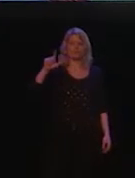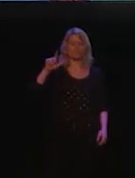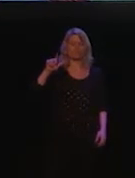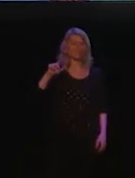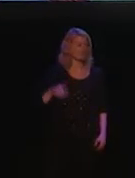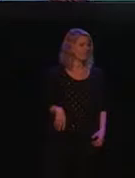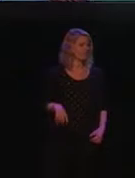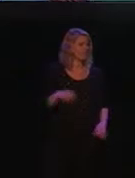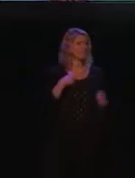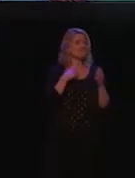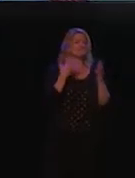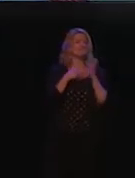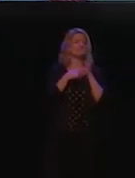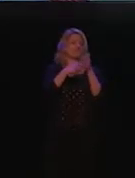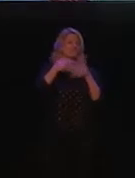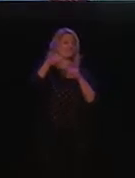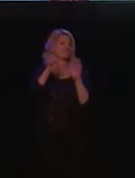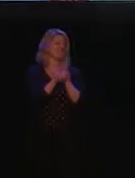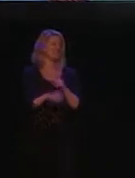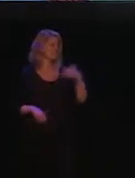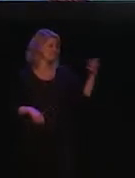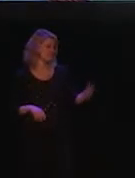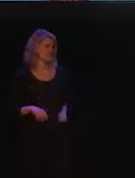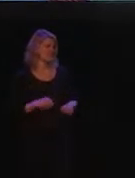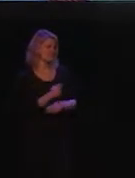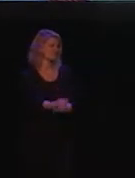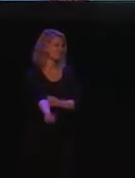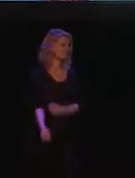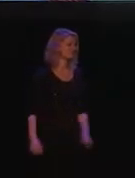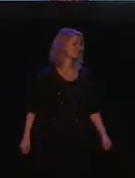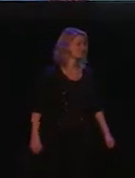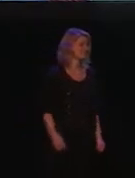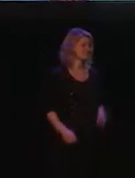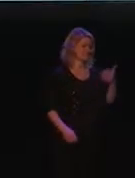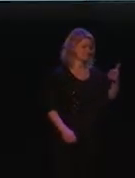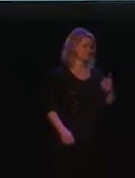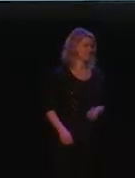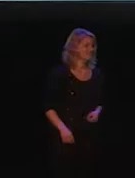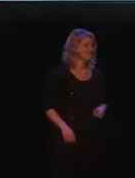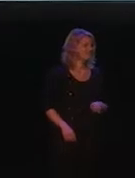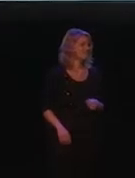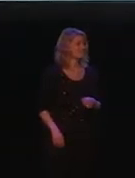This is a revolutionized reading tool. I'll show you a video of what these apps look like.